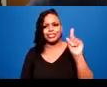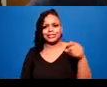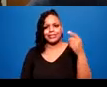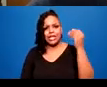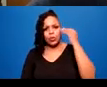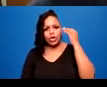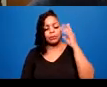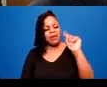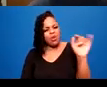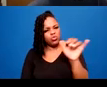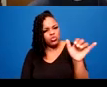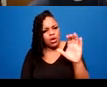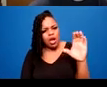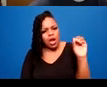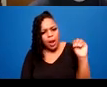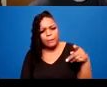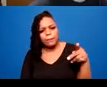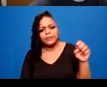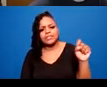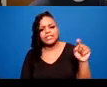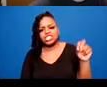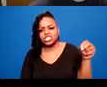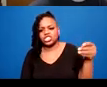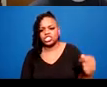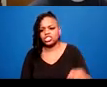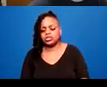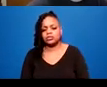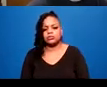validation and credit where credit is due.